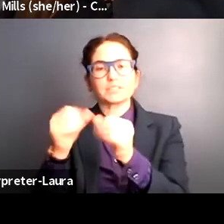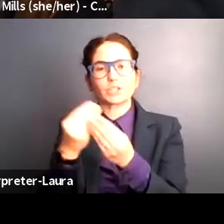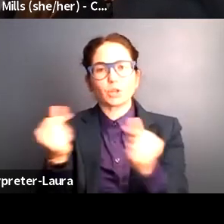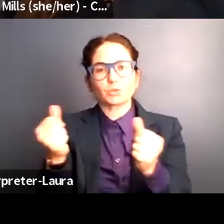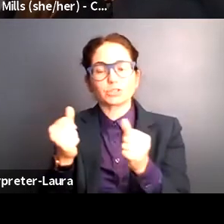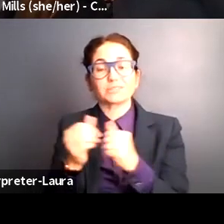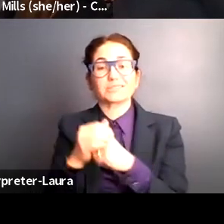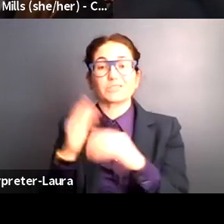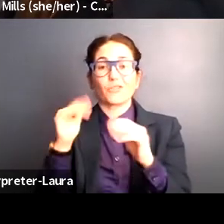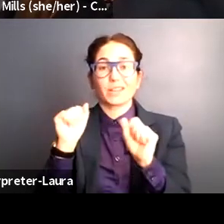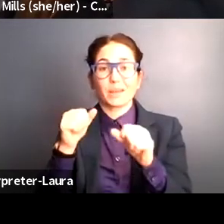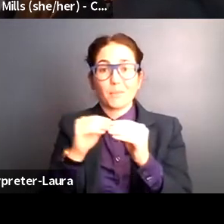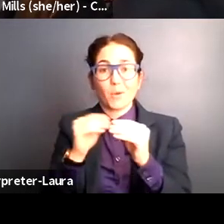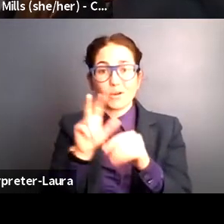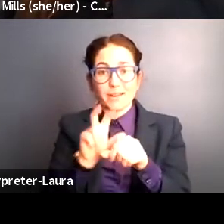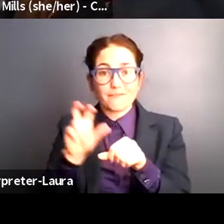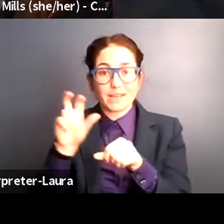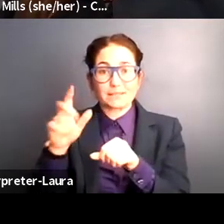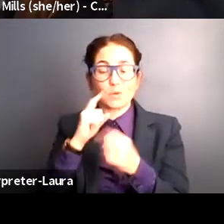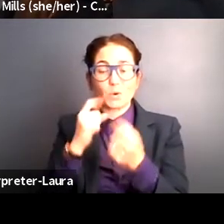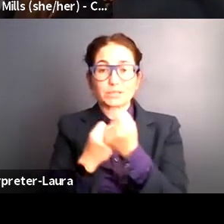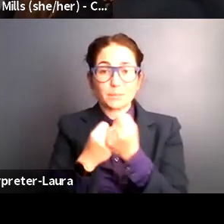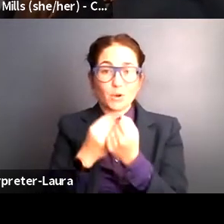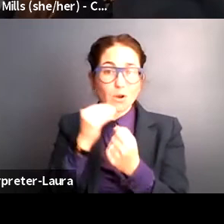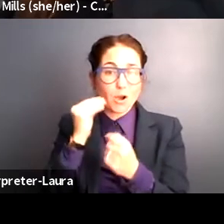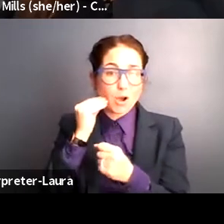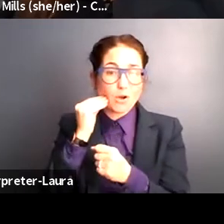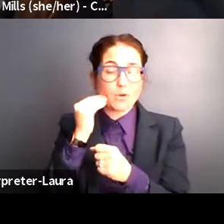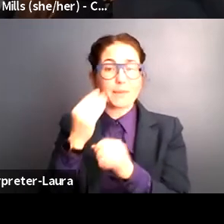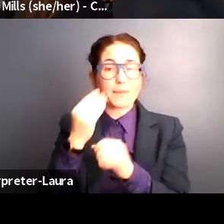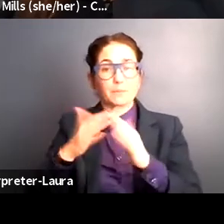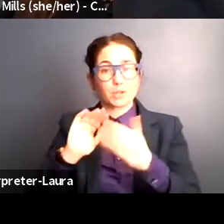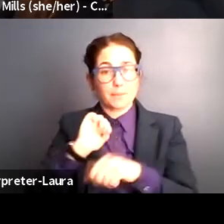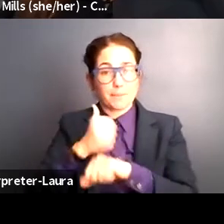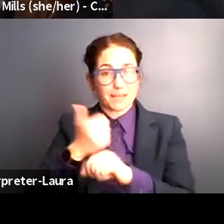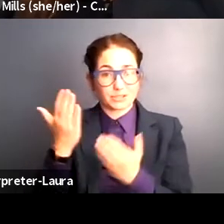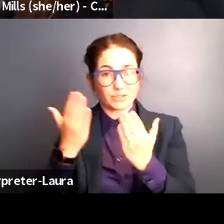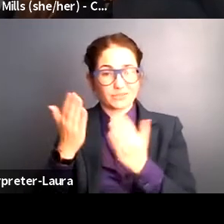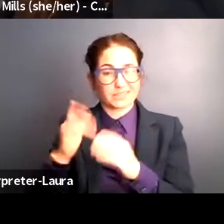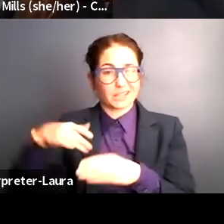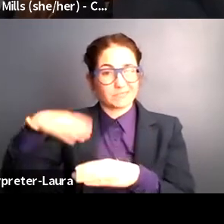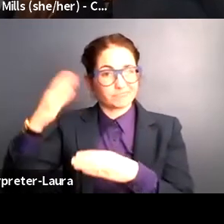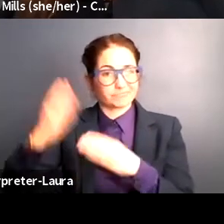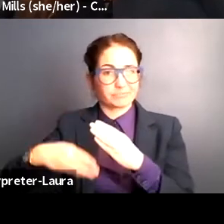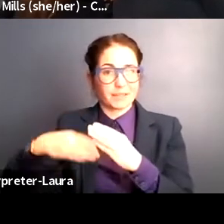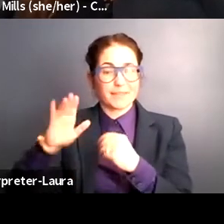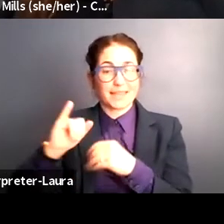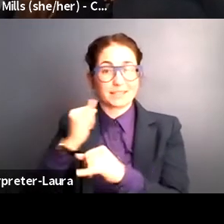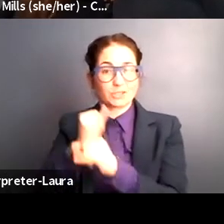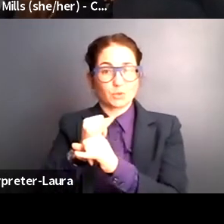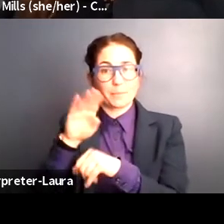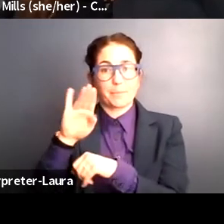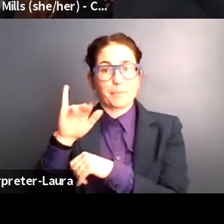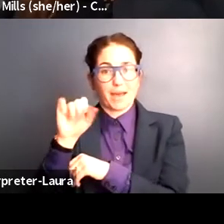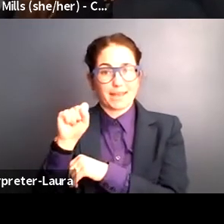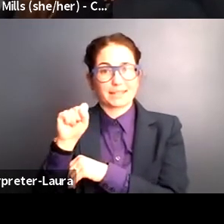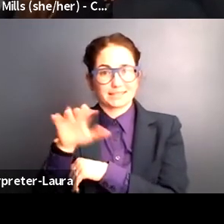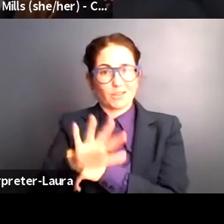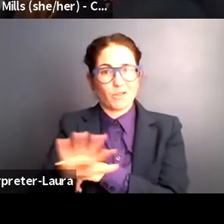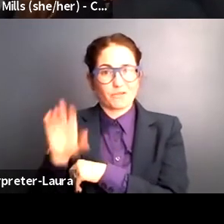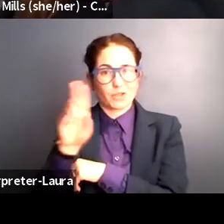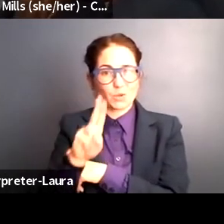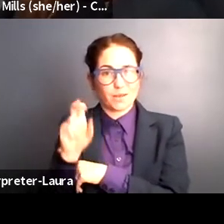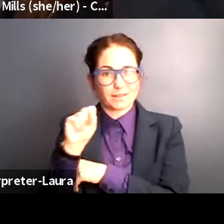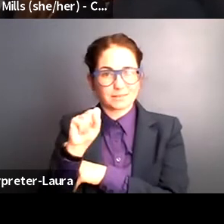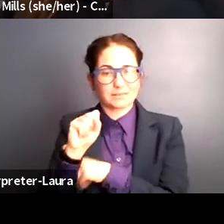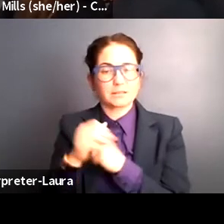supporting home and community-based services and ending what we think of as the institutional bias in the United States. Right now